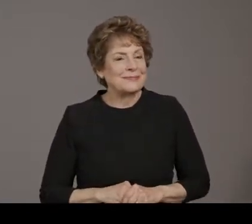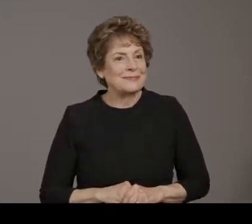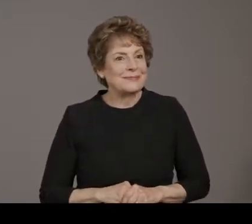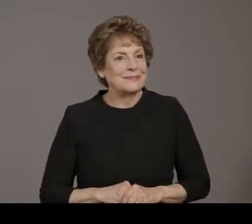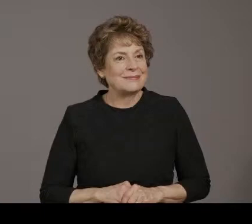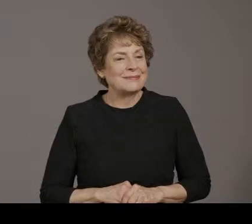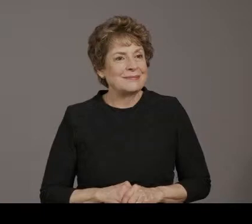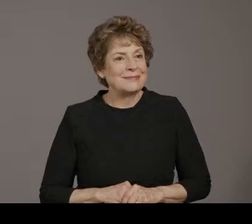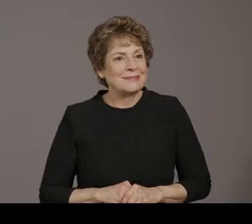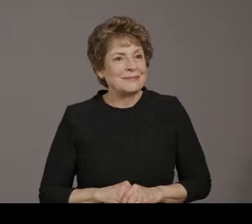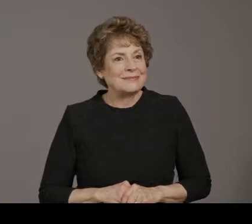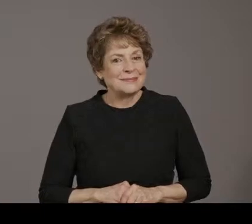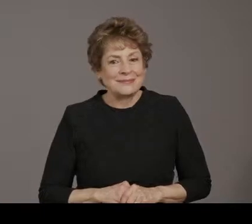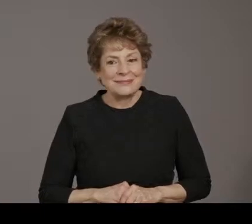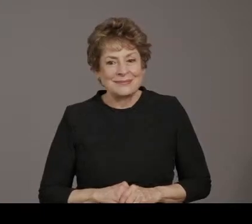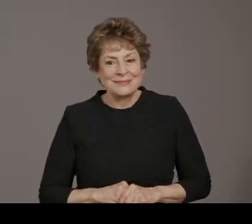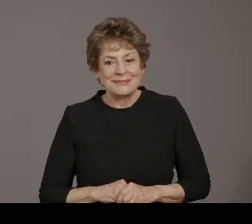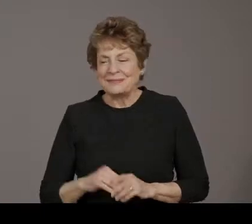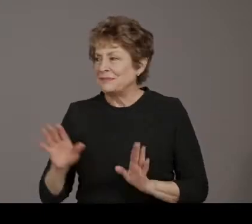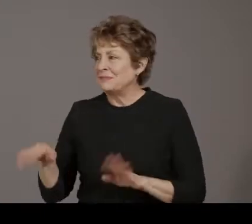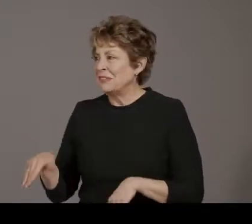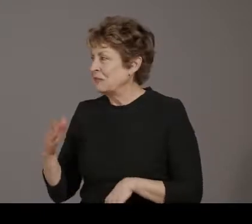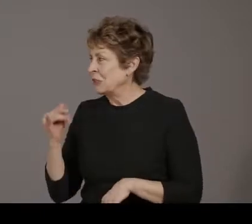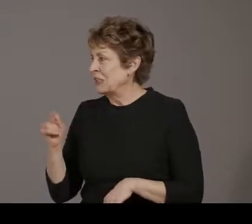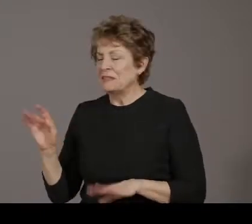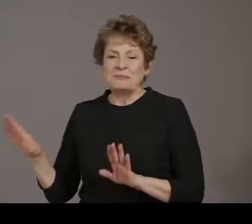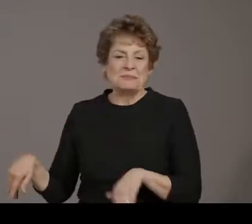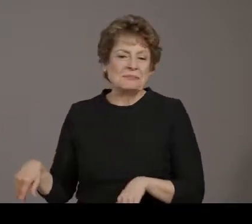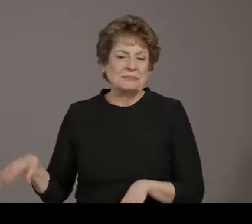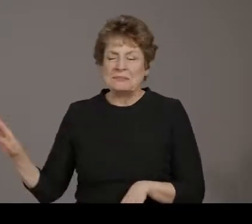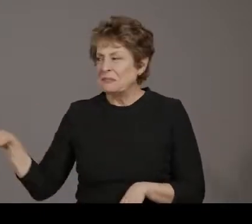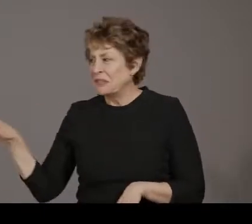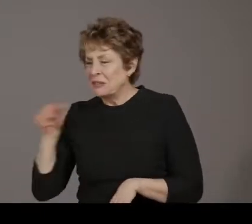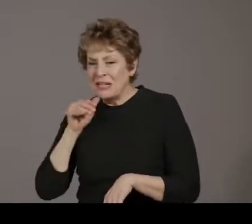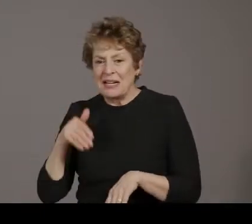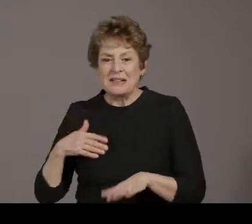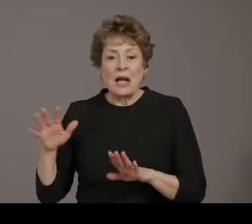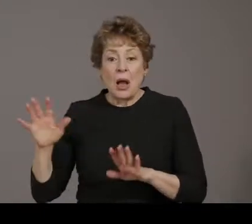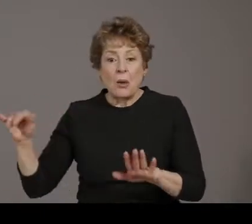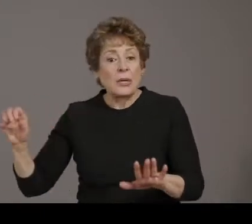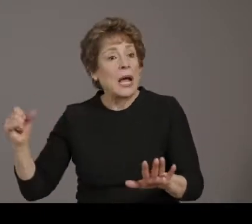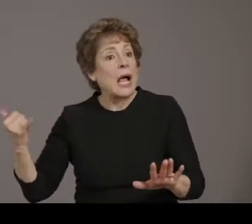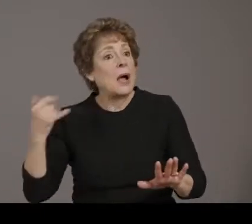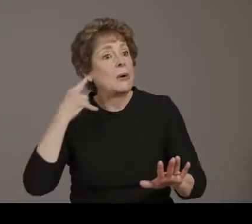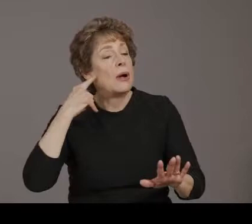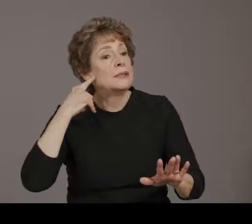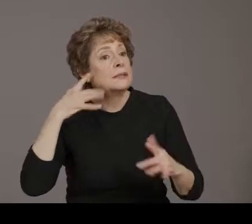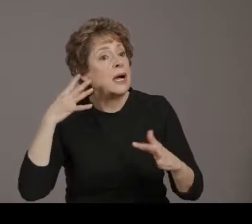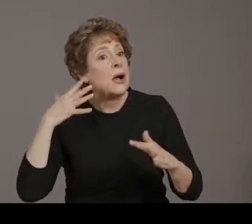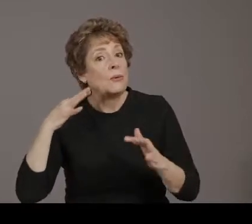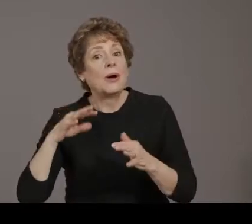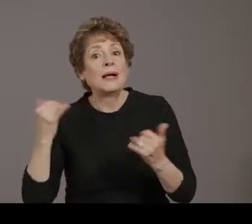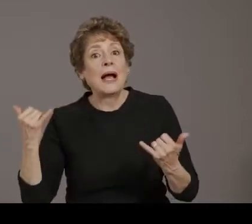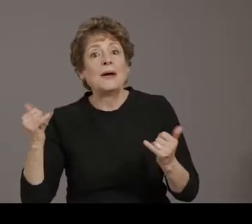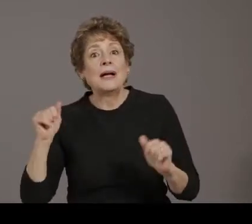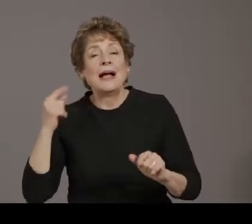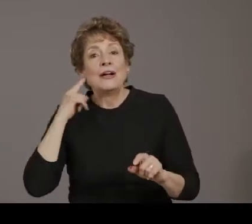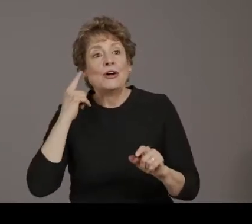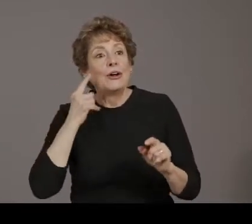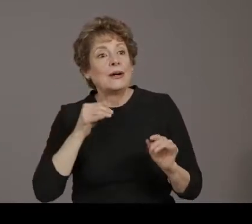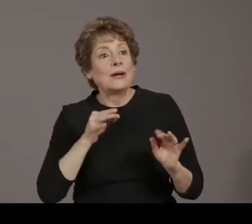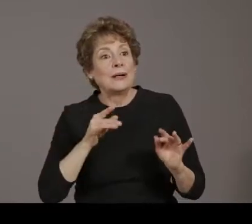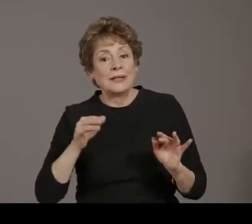No, that's okay. We don't have the video. Vaccination will help ensure that I can be by my wife's side when my son is born in March.